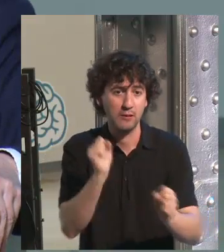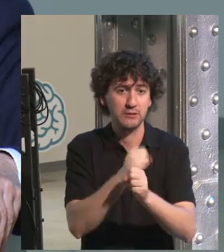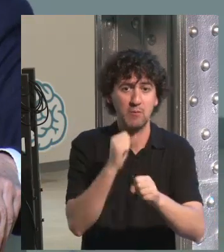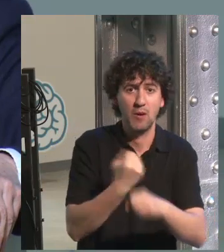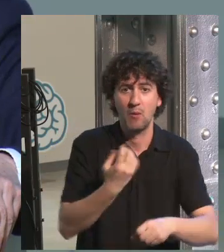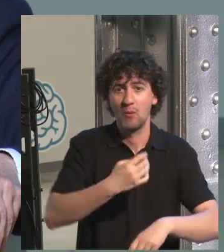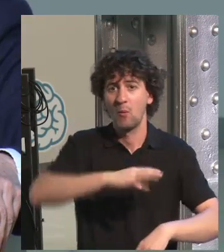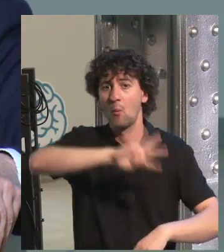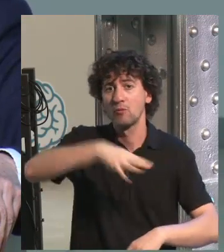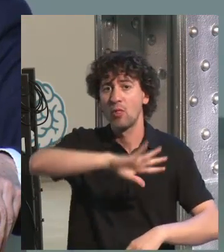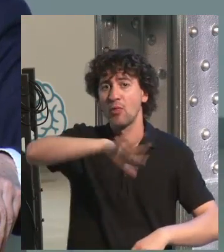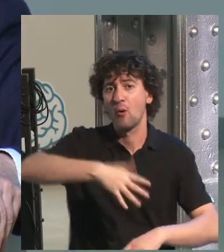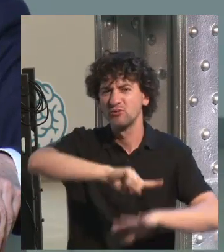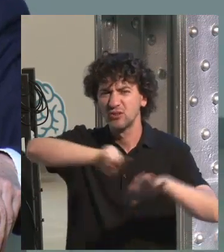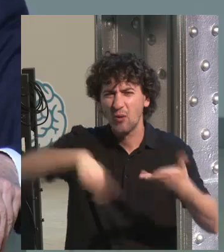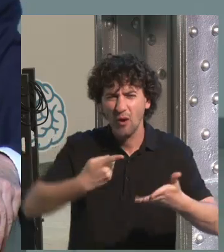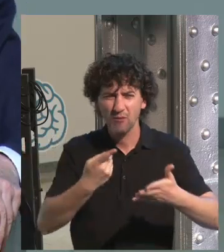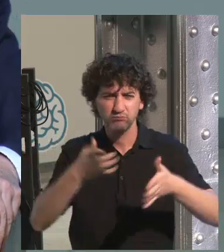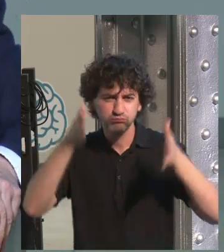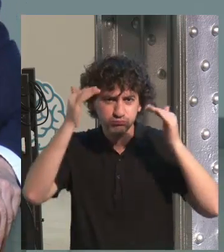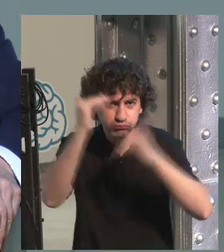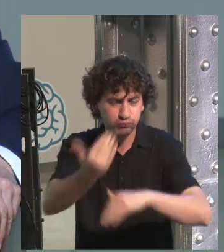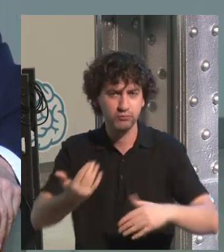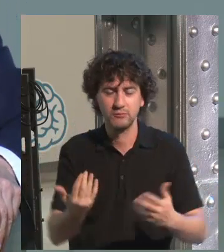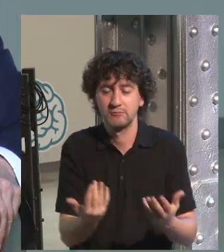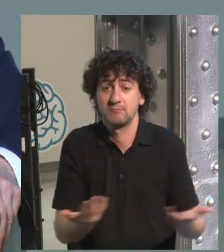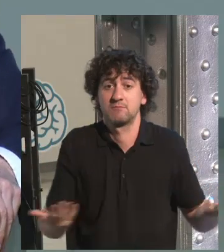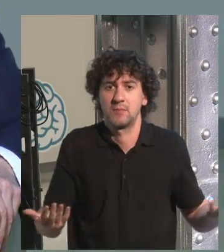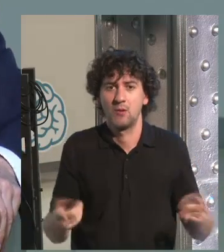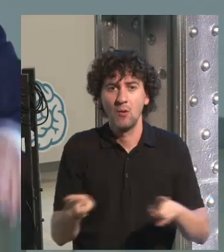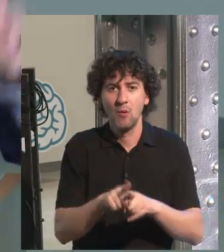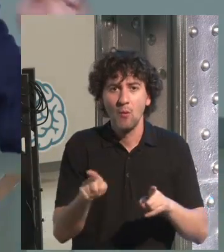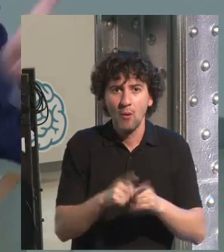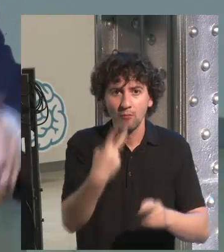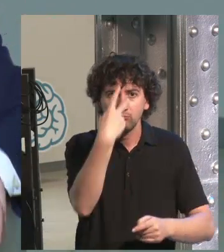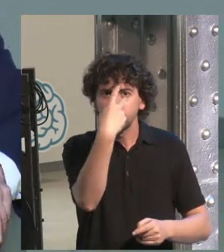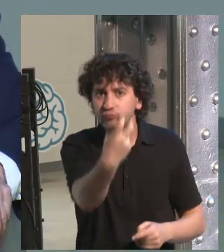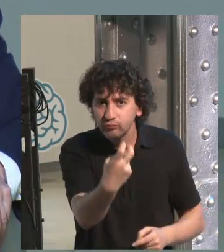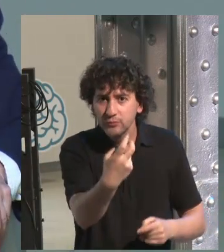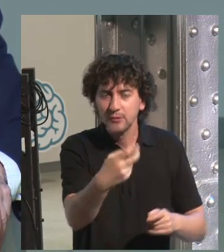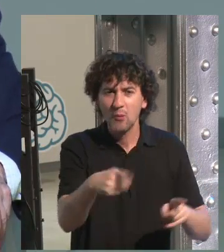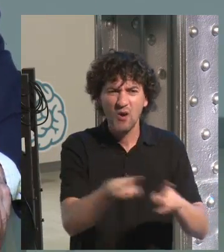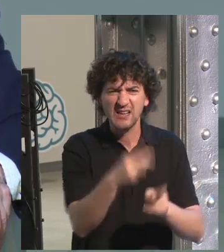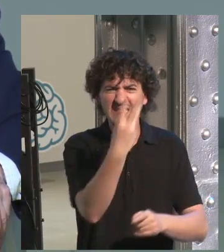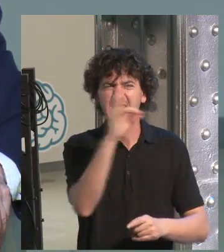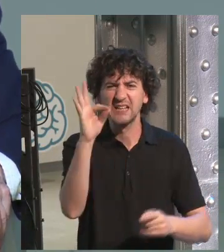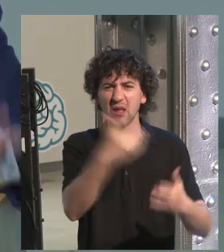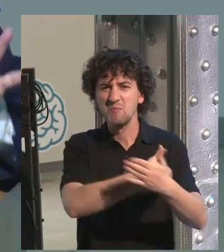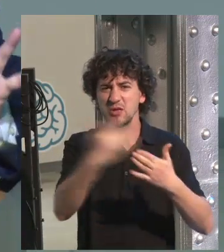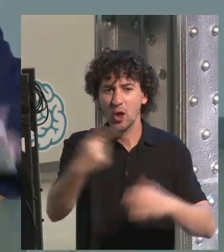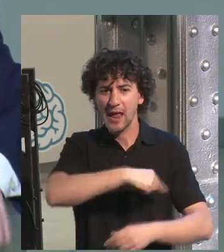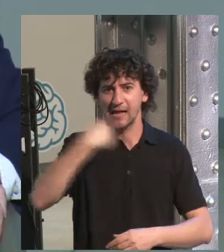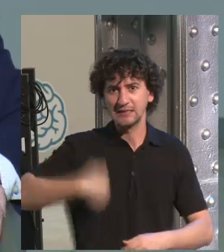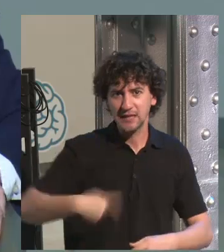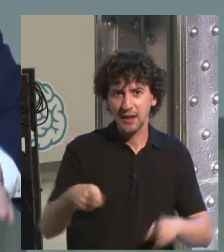the website without any control during five, six, seven hours per day is not addiction that we have more than